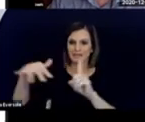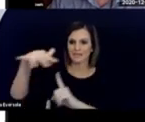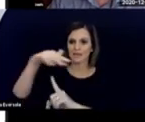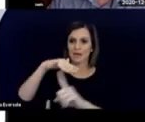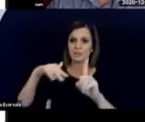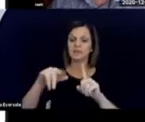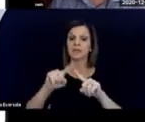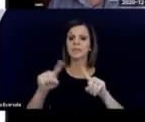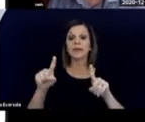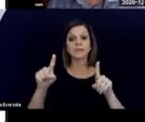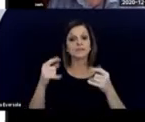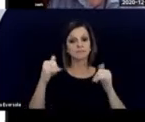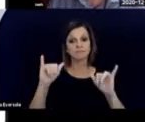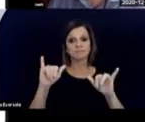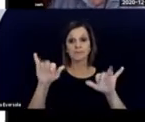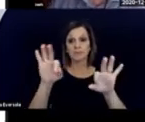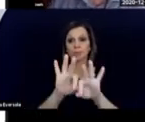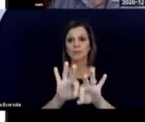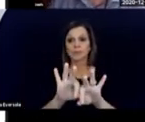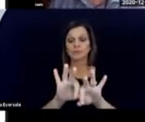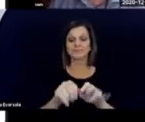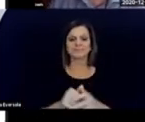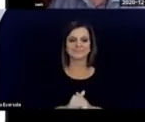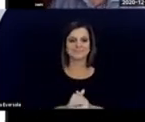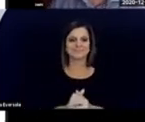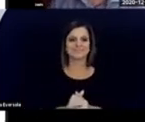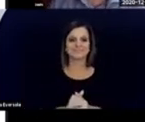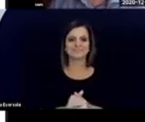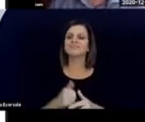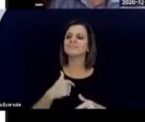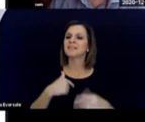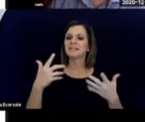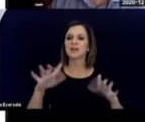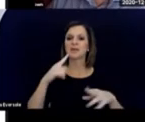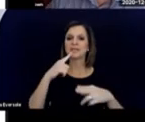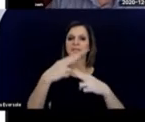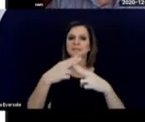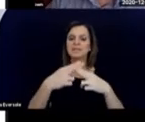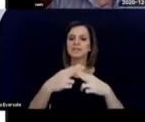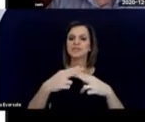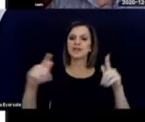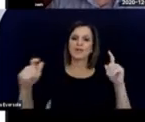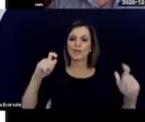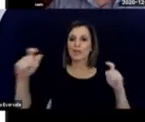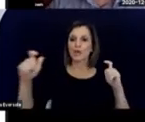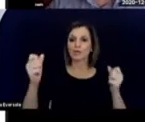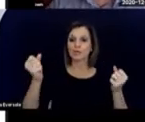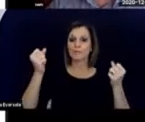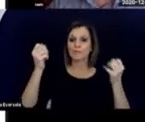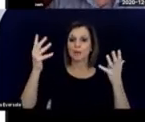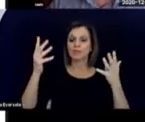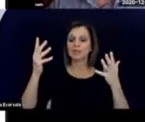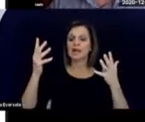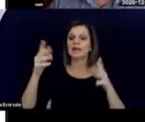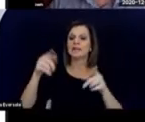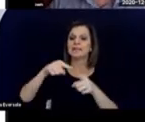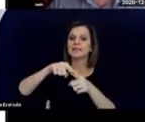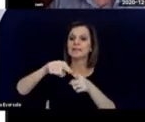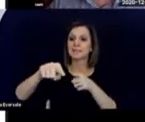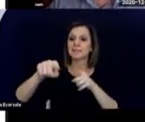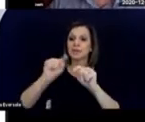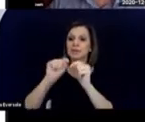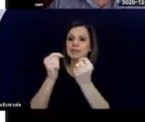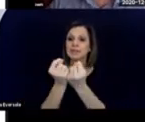I've mentioned the large multidisciplinary team, and I'm going to talk about another